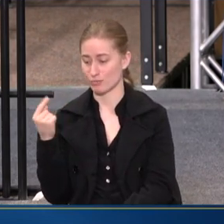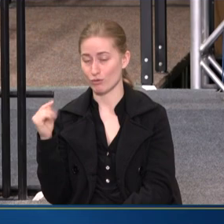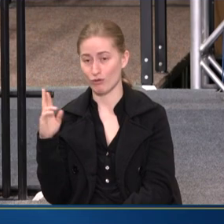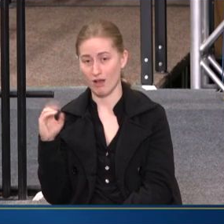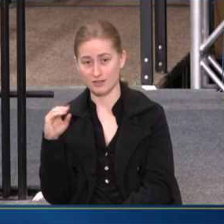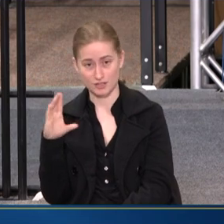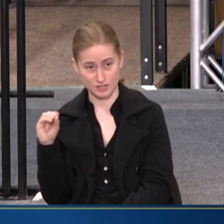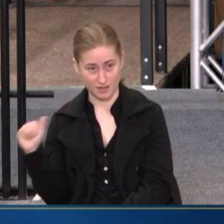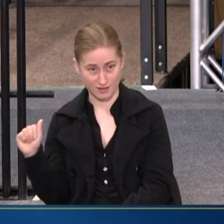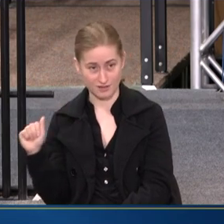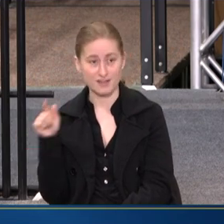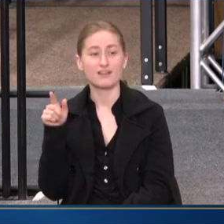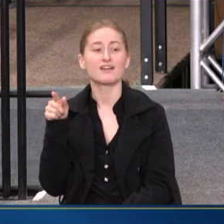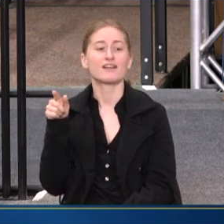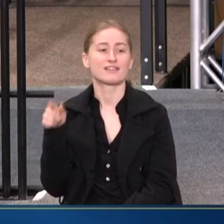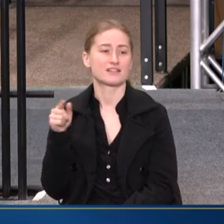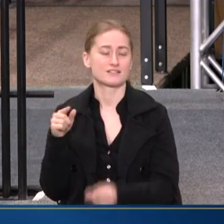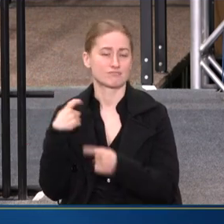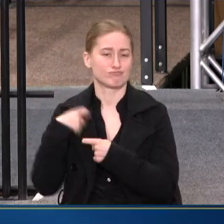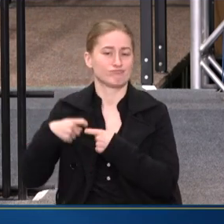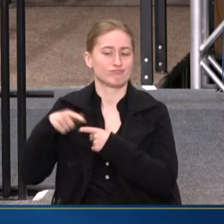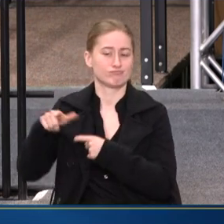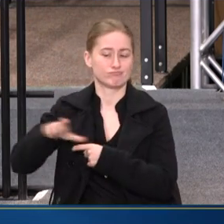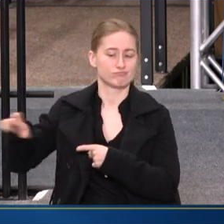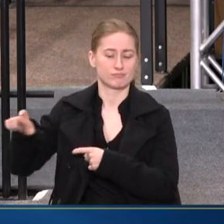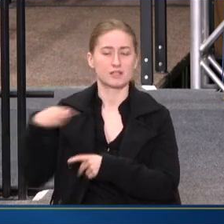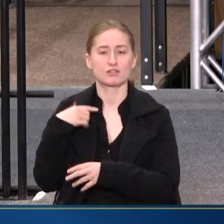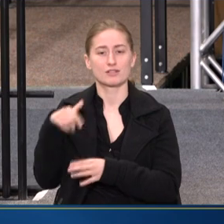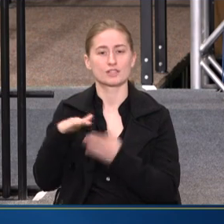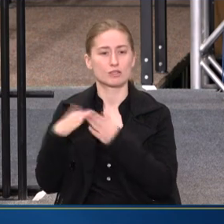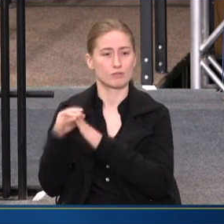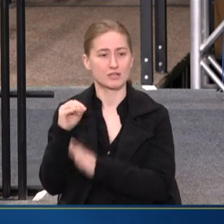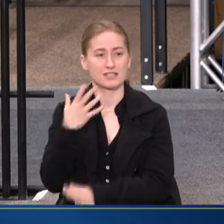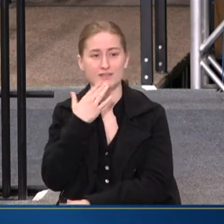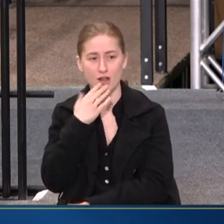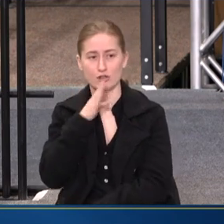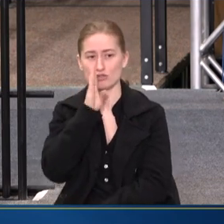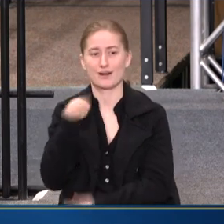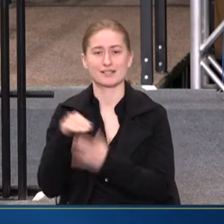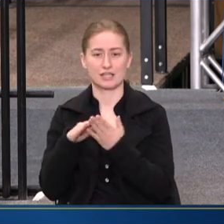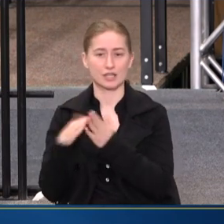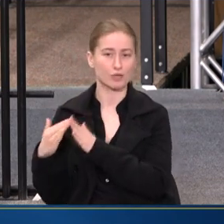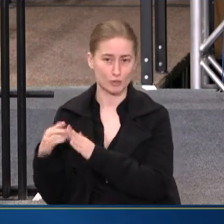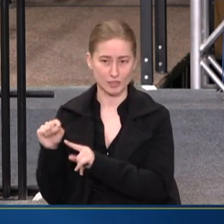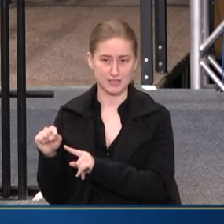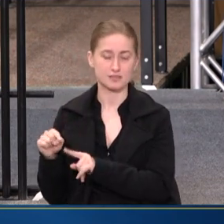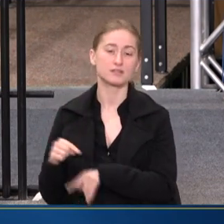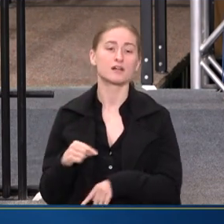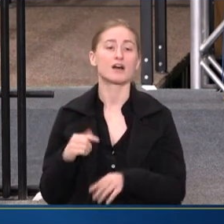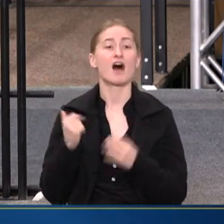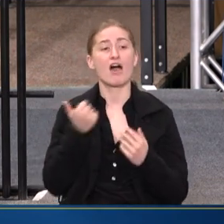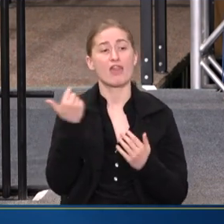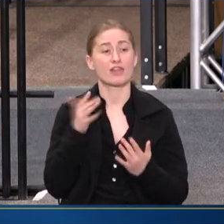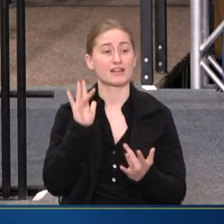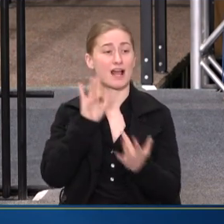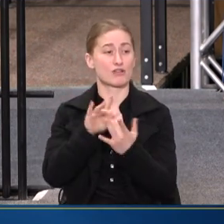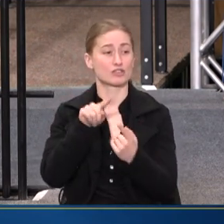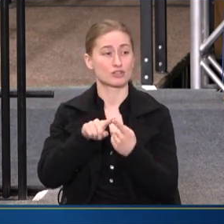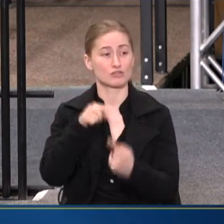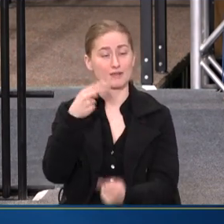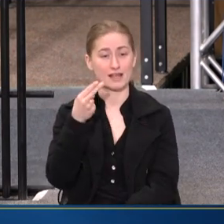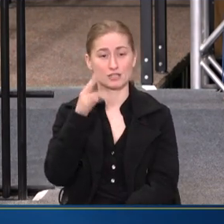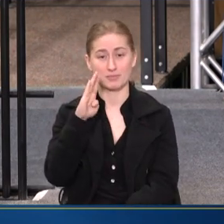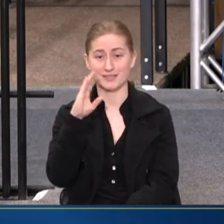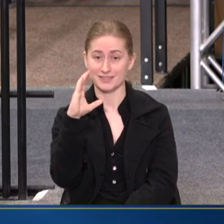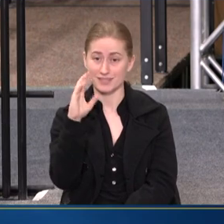PROGRAMS THAT WE'RE DOING IN COMMITIES OF COLOR. AND THIS IS DIRECTLY IN THE COMMUNITIES. THE OTHER THING WE'RE DOING IS OUTREACH TO HBCUs.